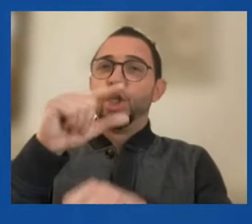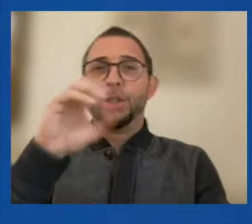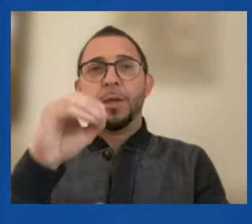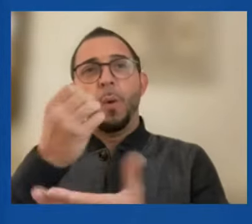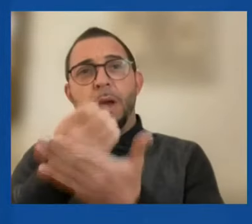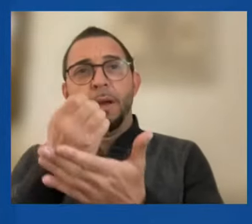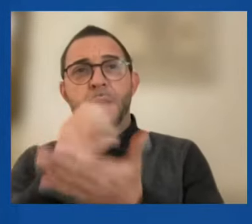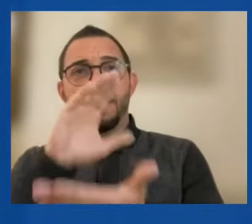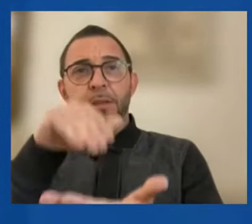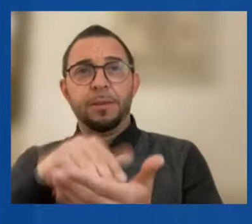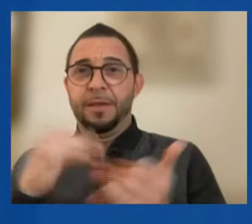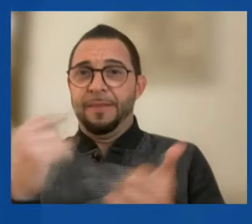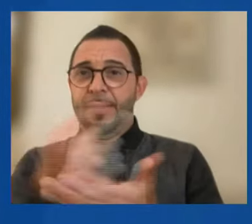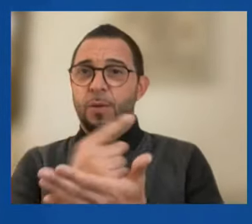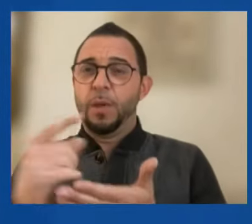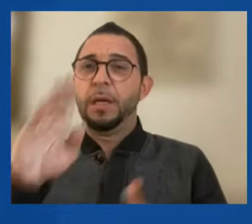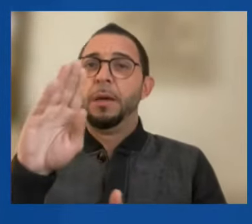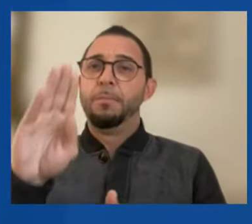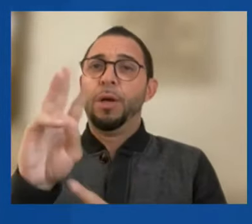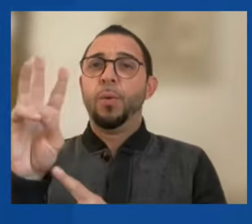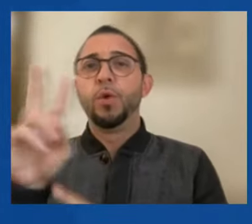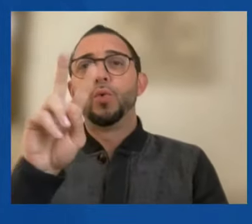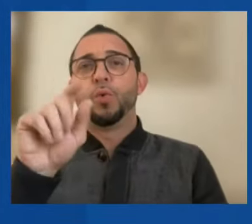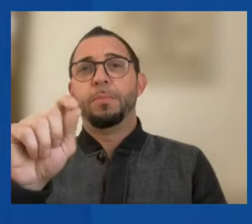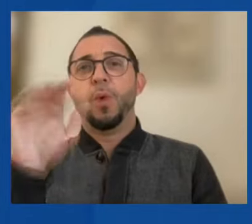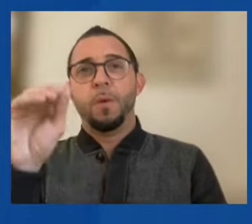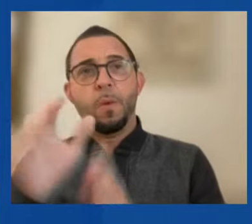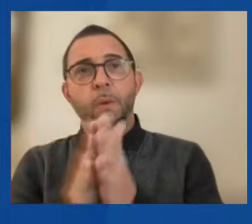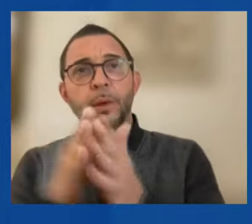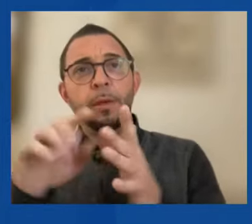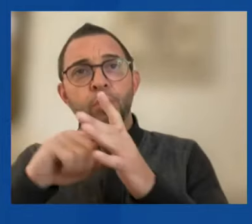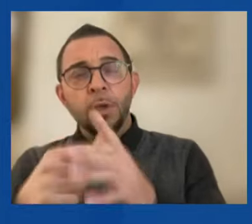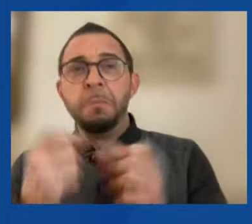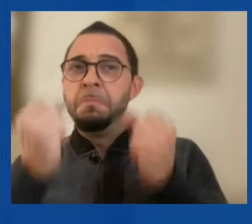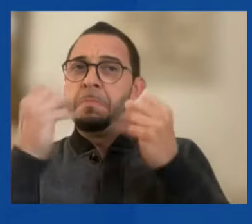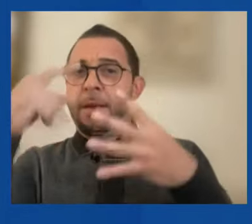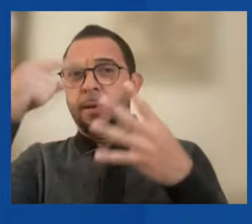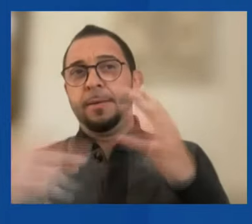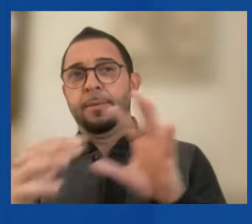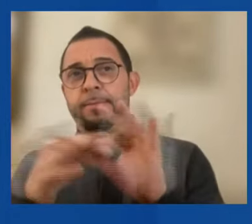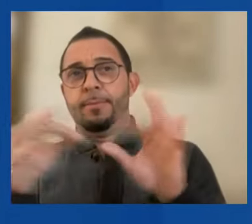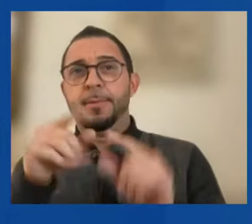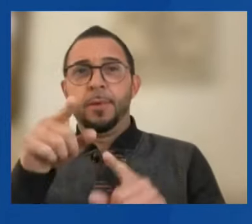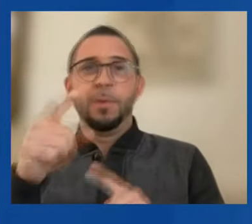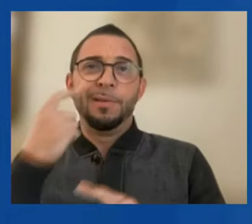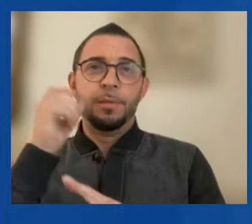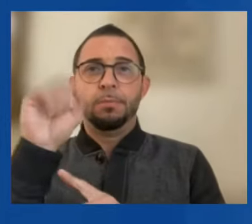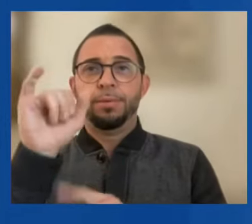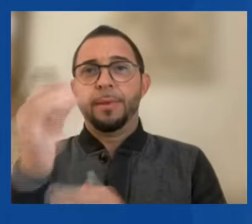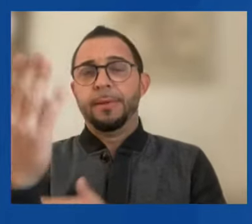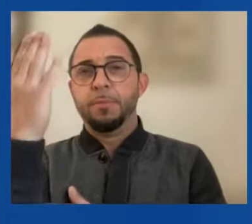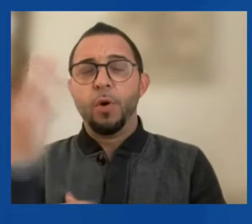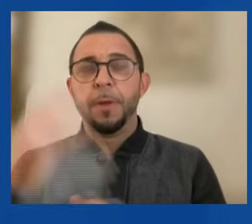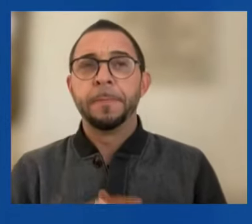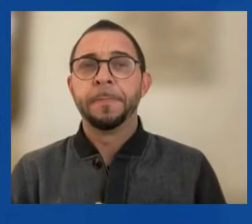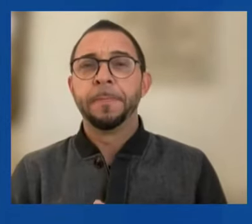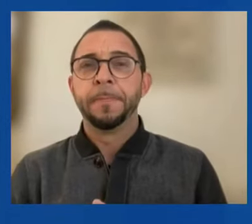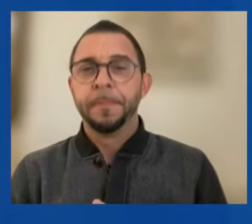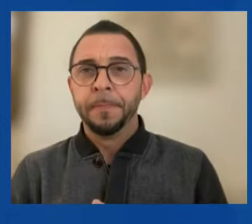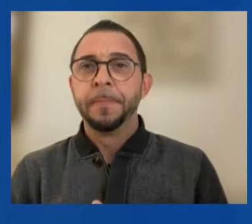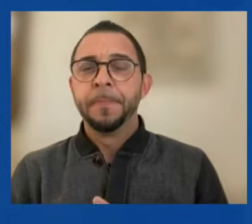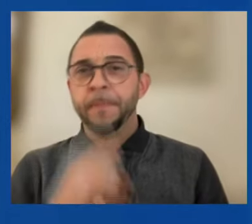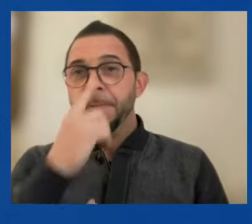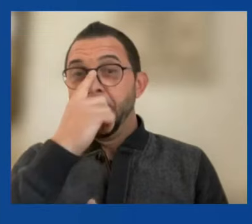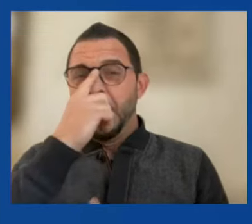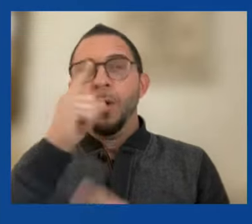our Brent Woods 2.0 initiative, in line with many of the messages you delivered this morning. The goal is to help reimagine